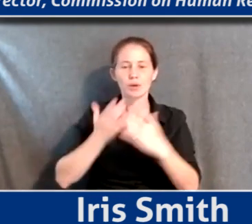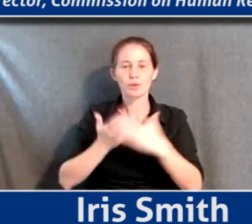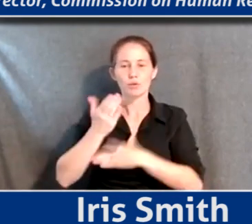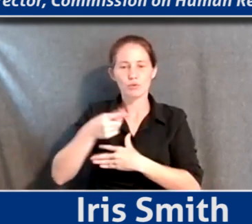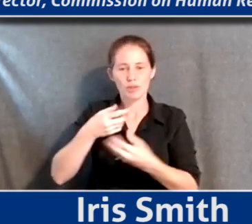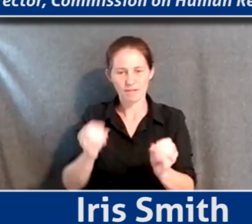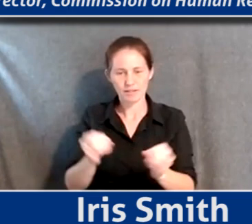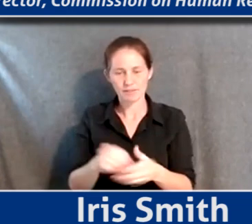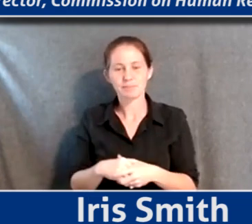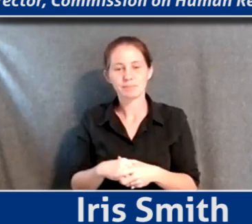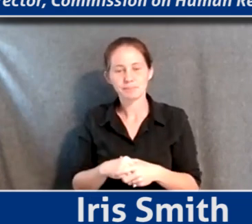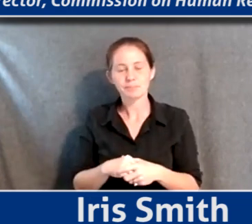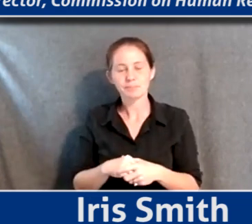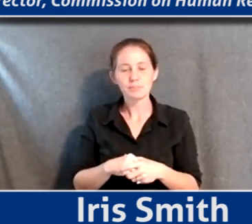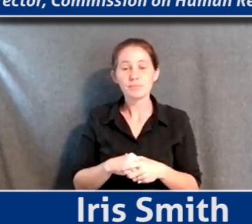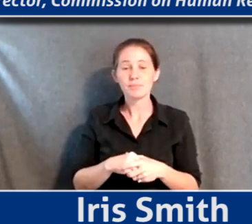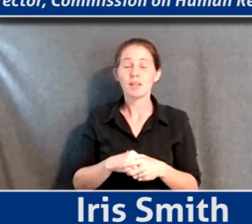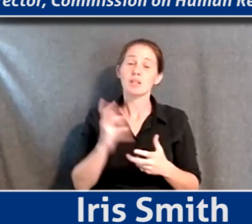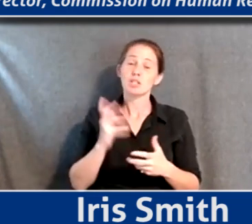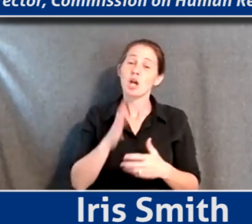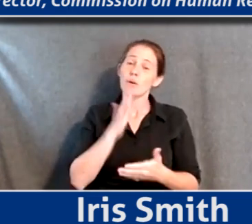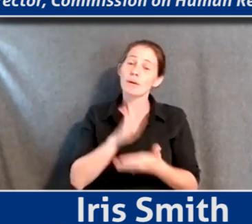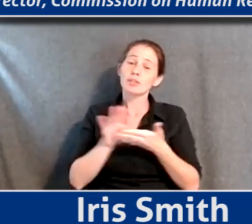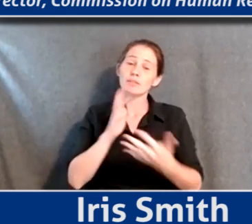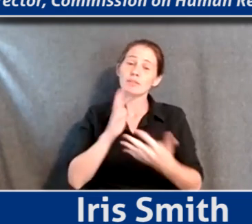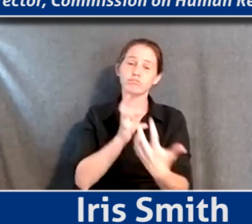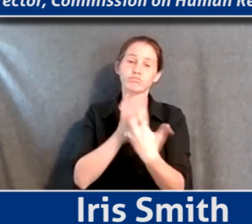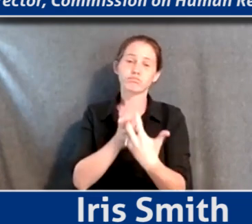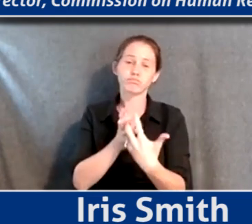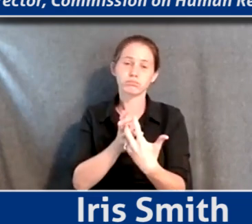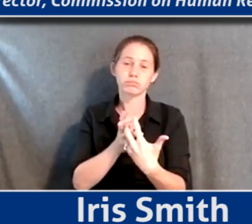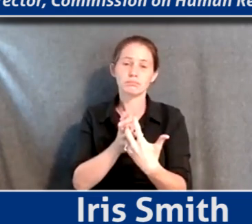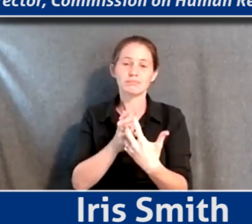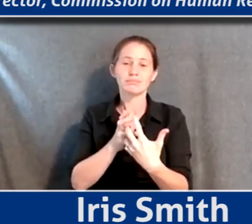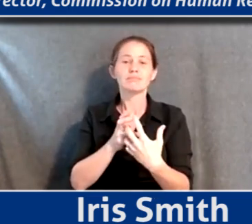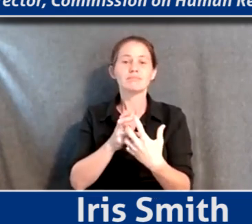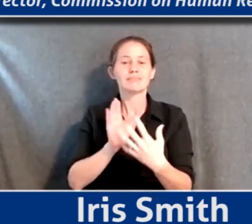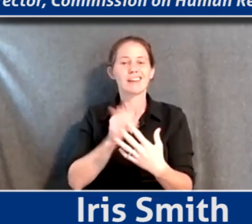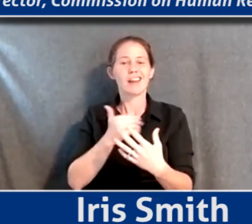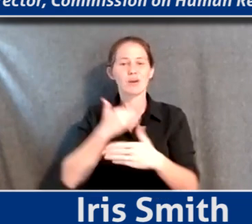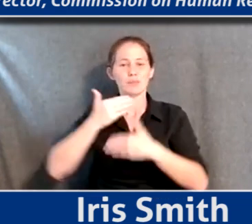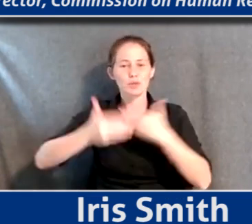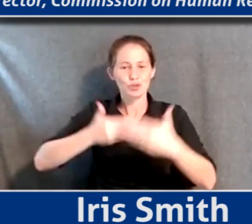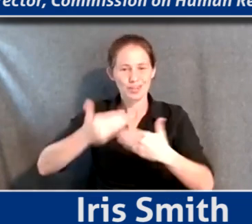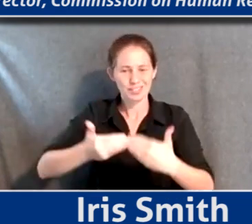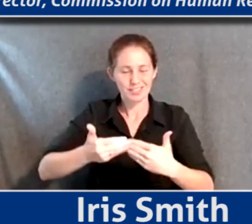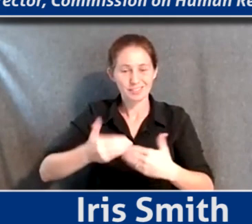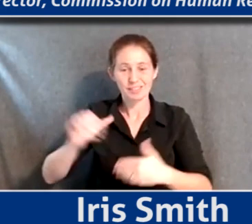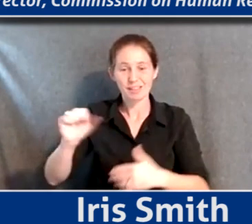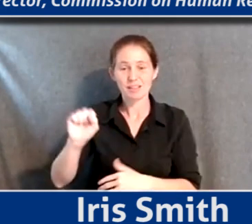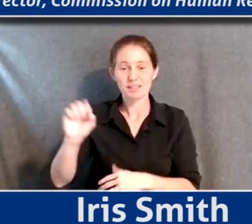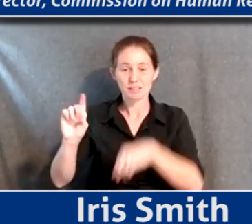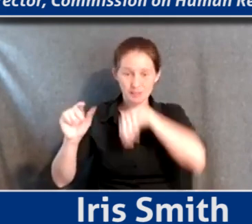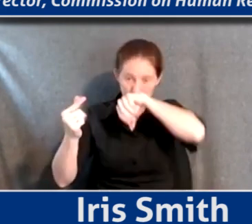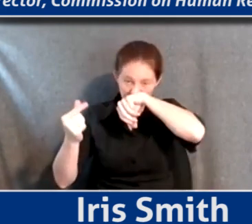is concerned. So it really fits nicely in our progression in this work and the SDGs allow us to use a